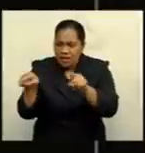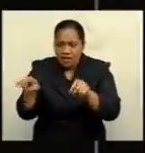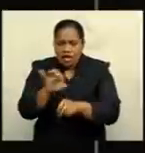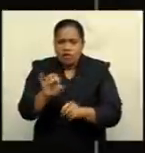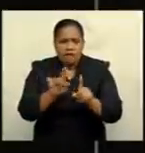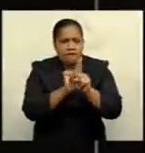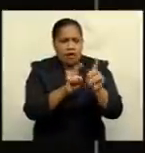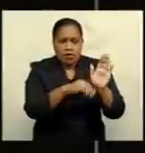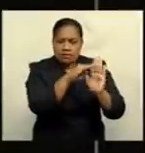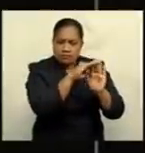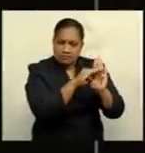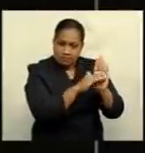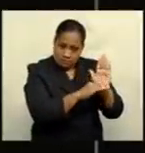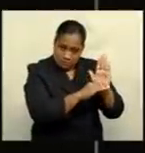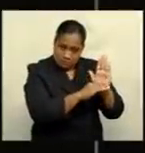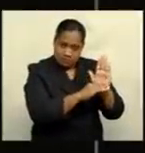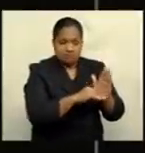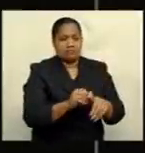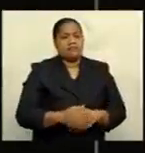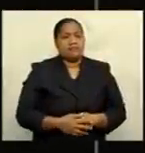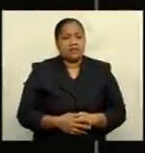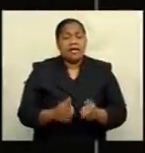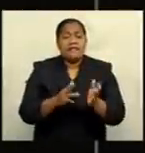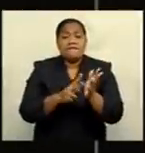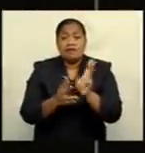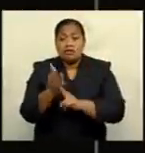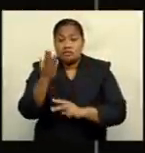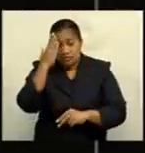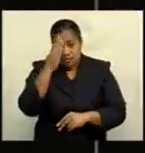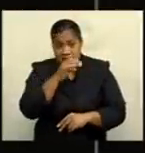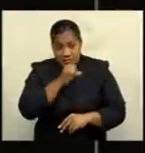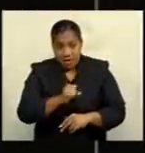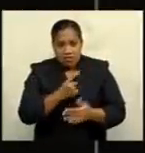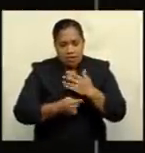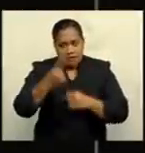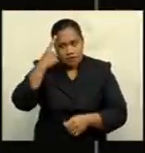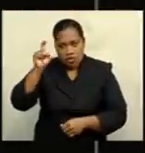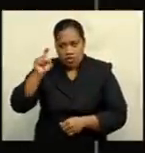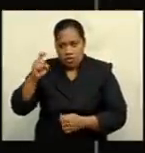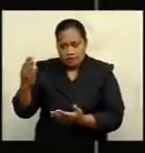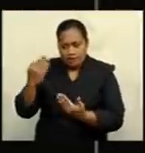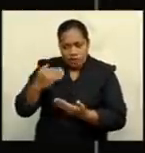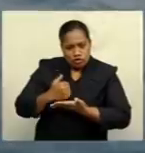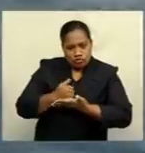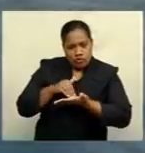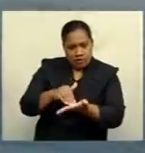reports provincial administrators and village headmen have had to be called in to assist.